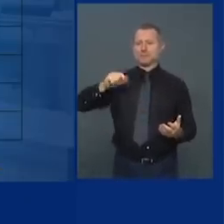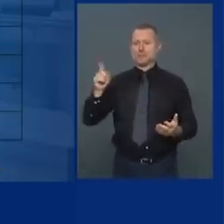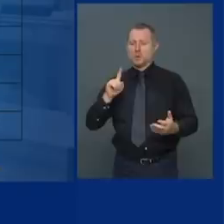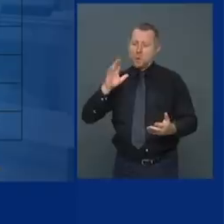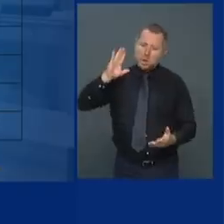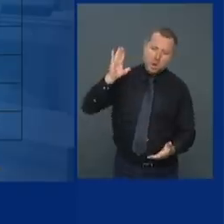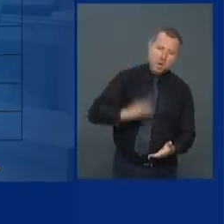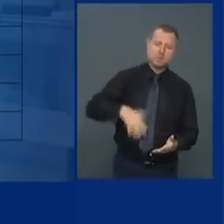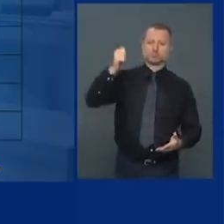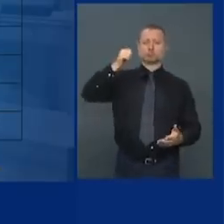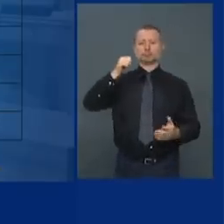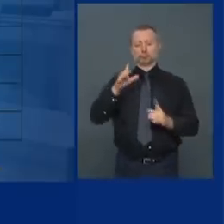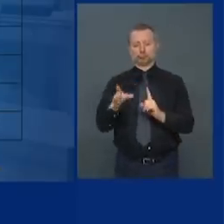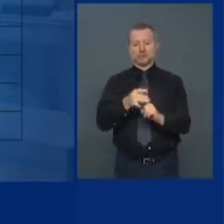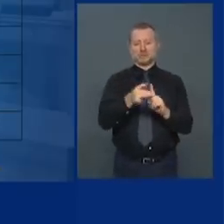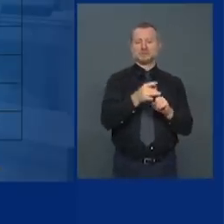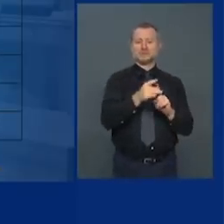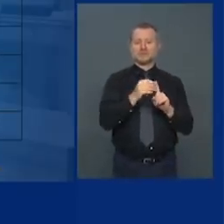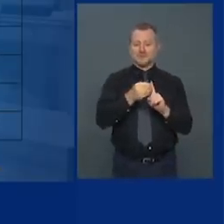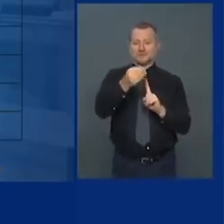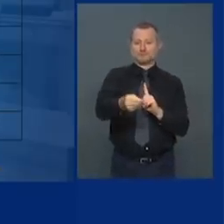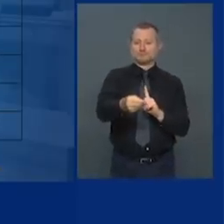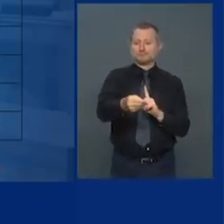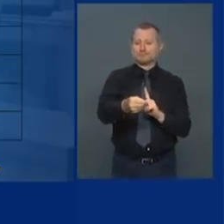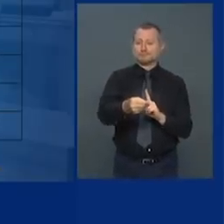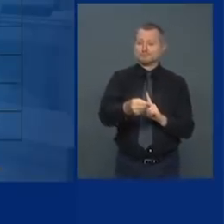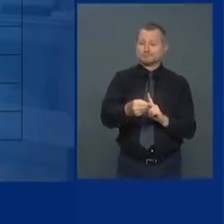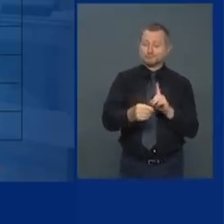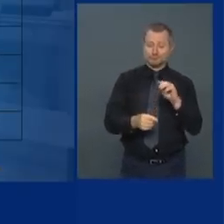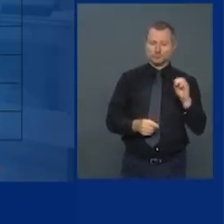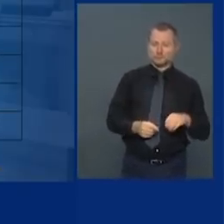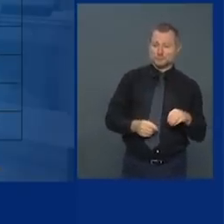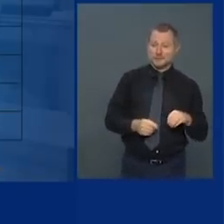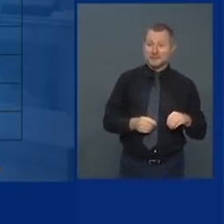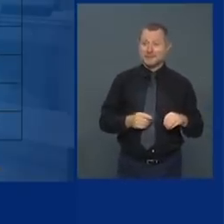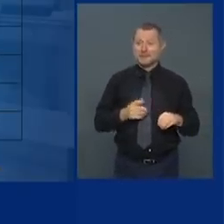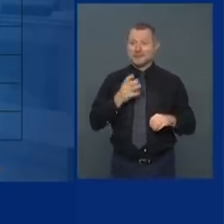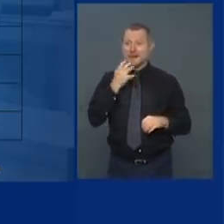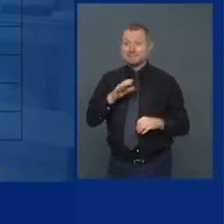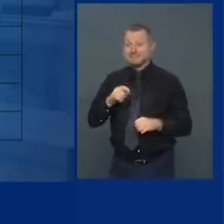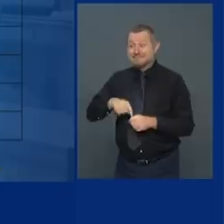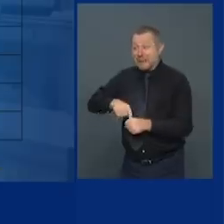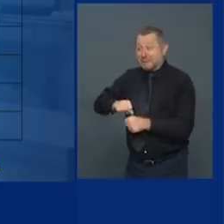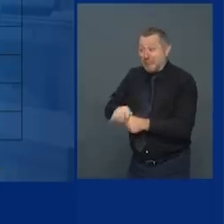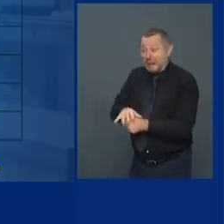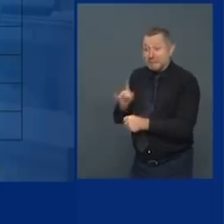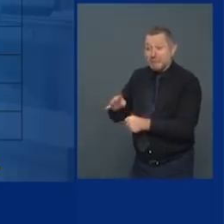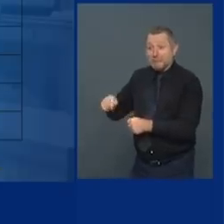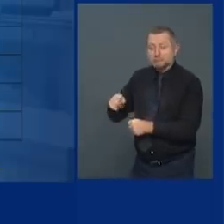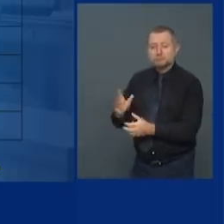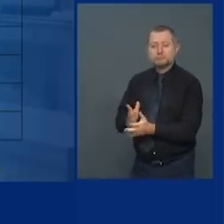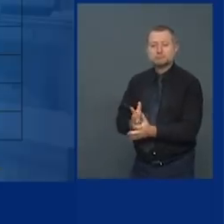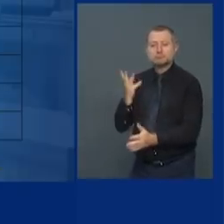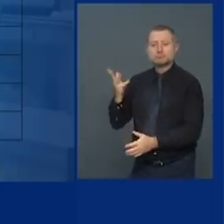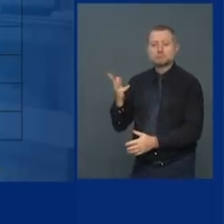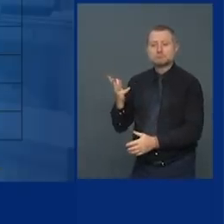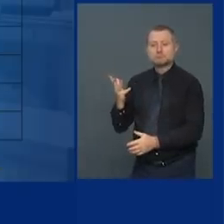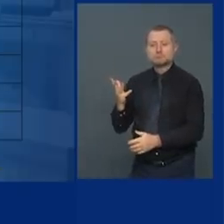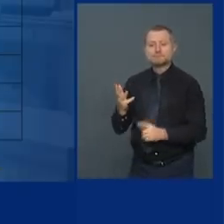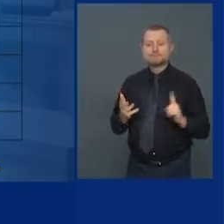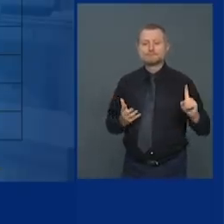That's 1%. These hotspots are five times that number. Number of deaths are two.